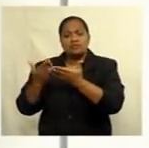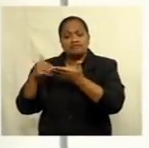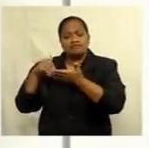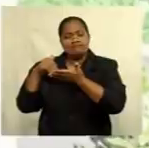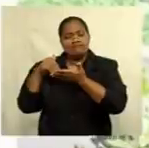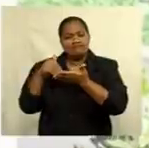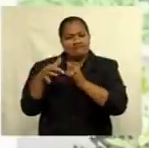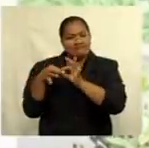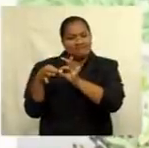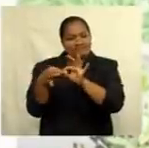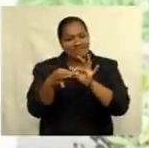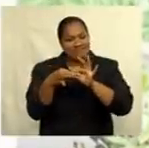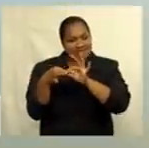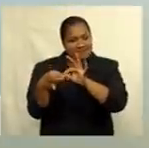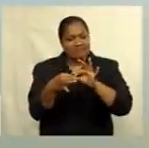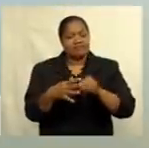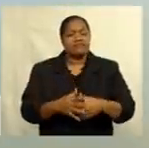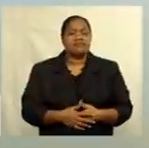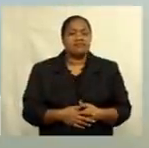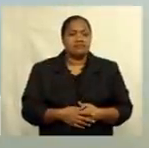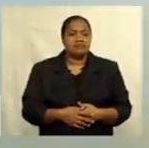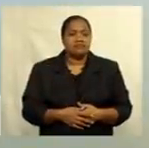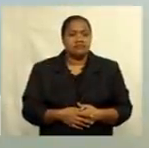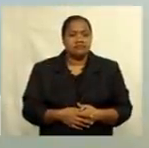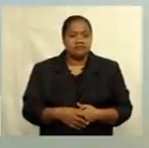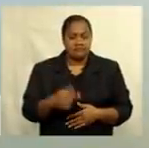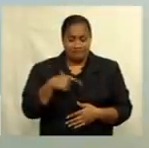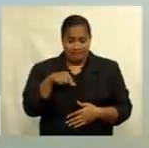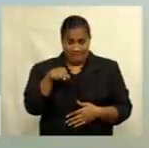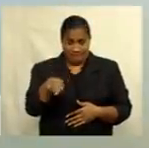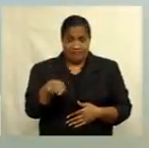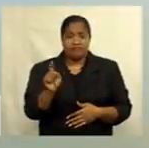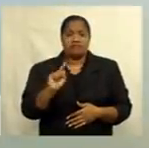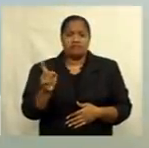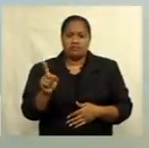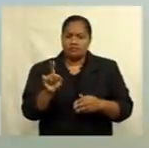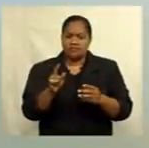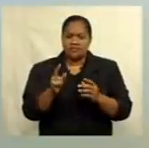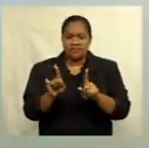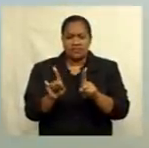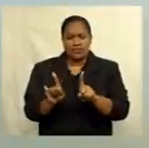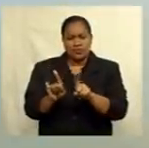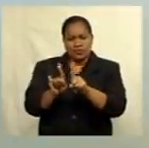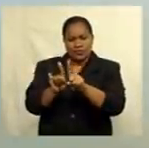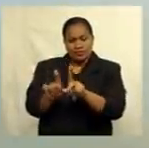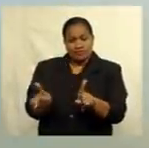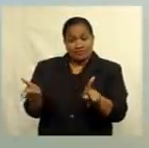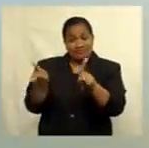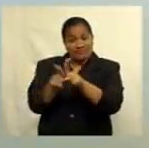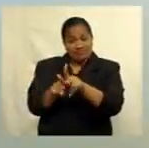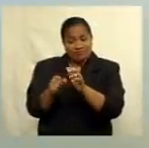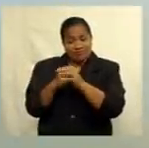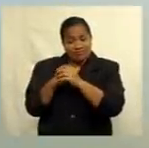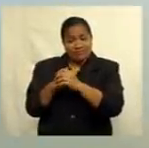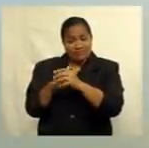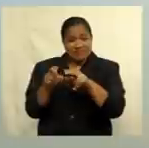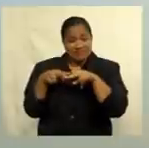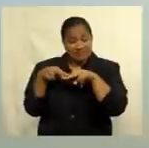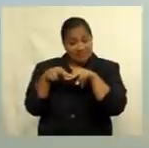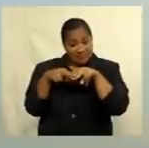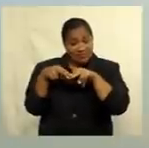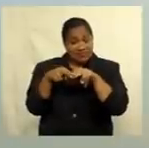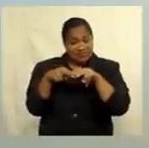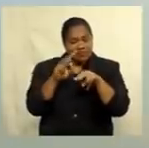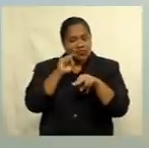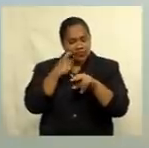rest assured that India has a close, reliable, time-tested partner, a friend of Fiji, will be with